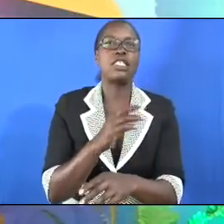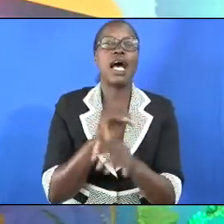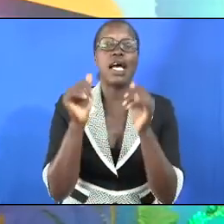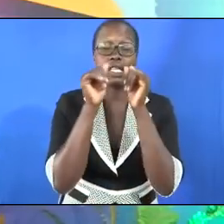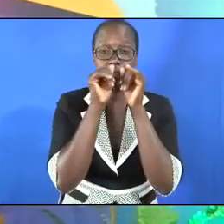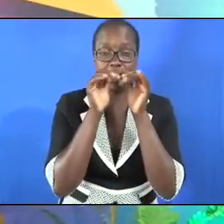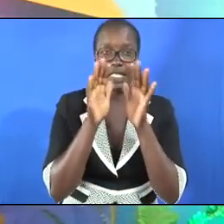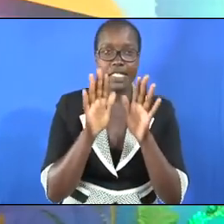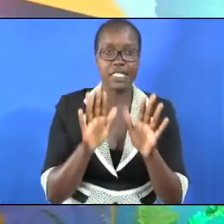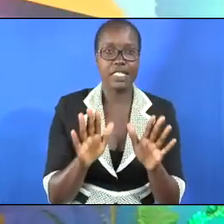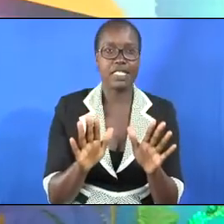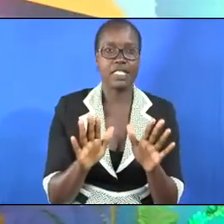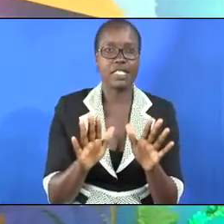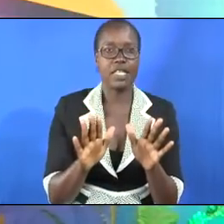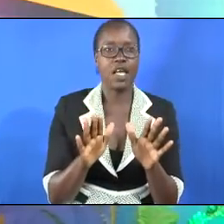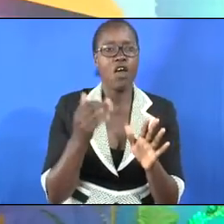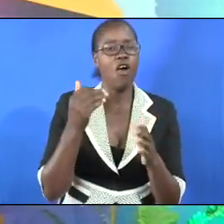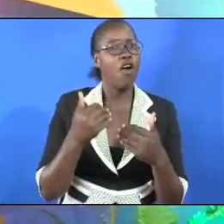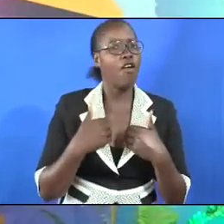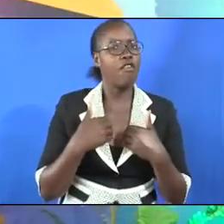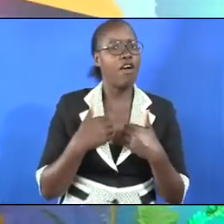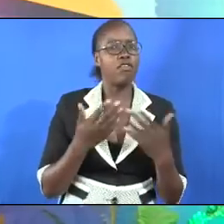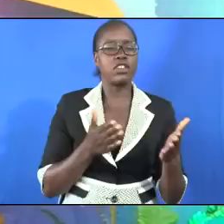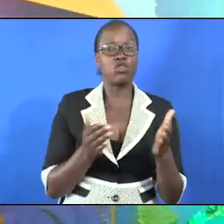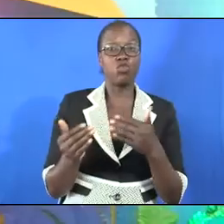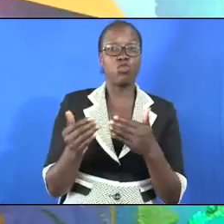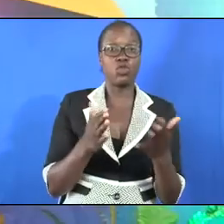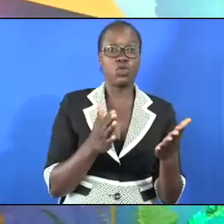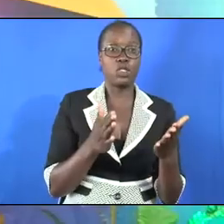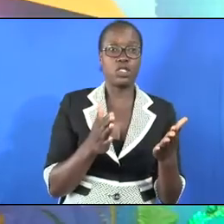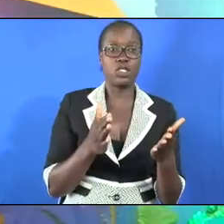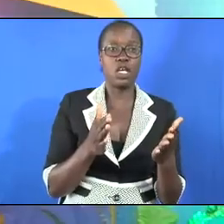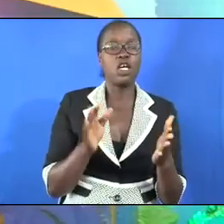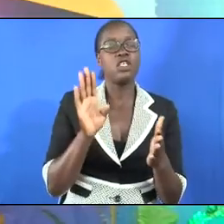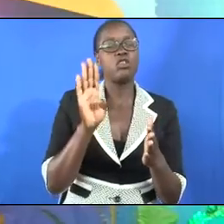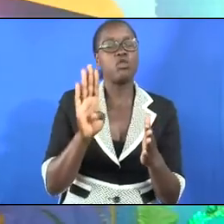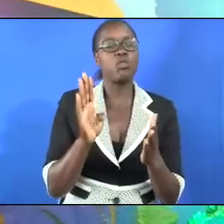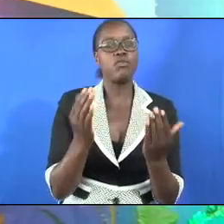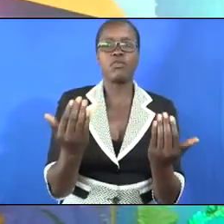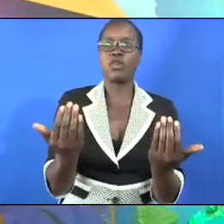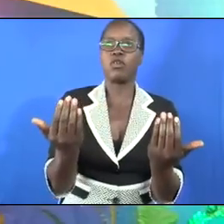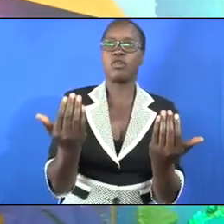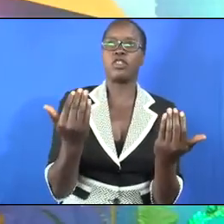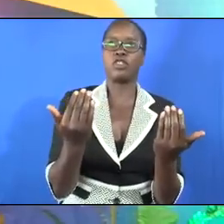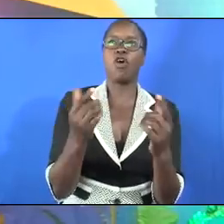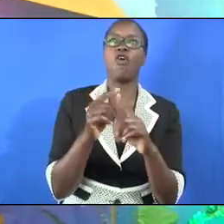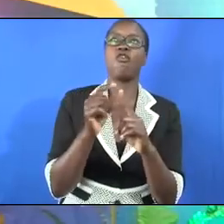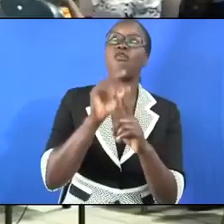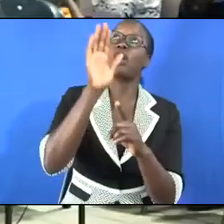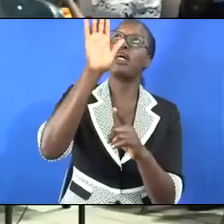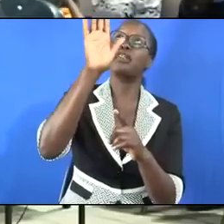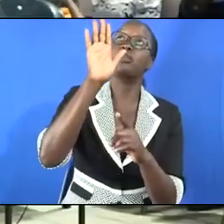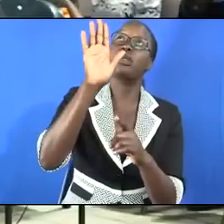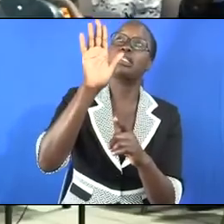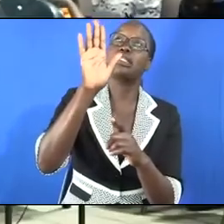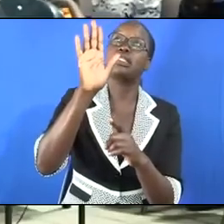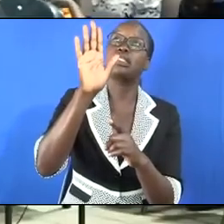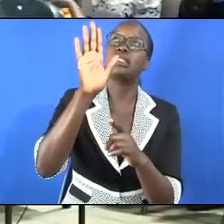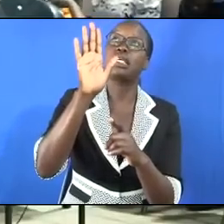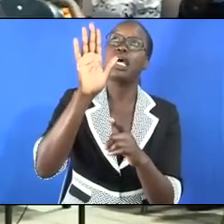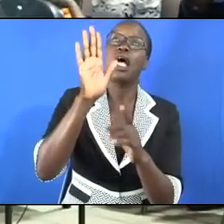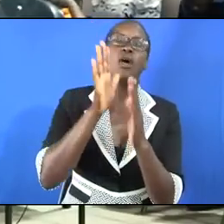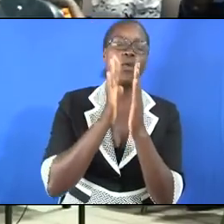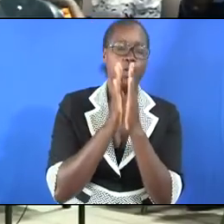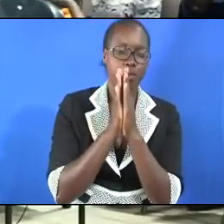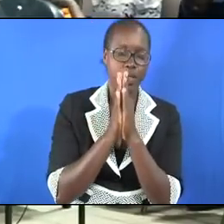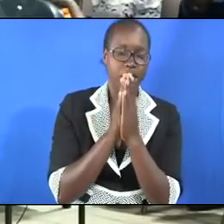blessings of having this opportunity to be in the audience of your word. Lord,